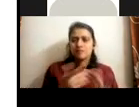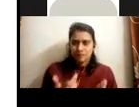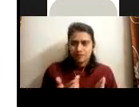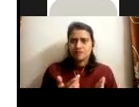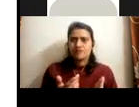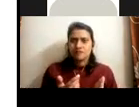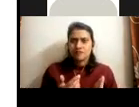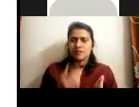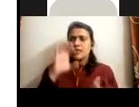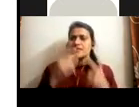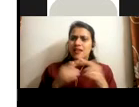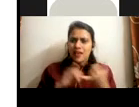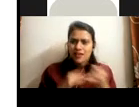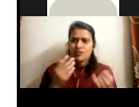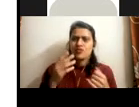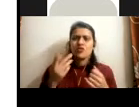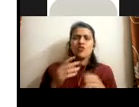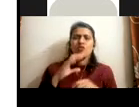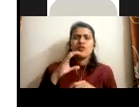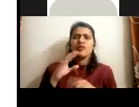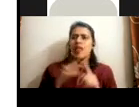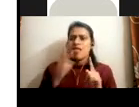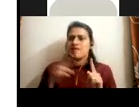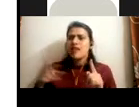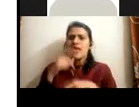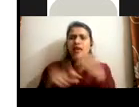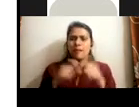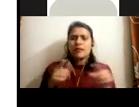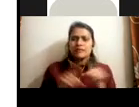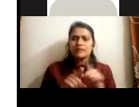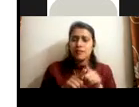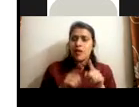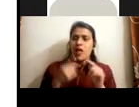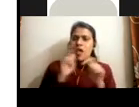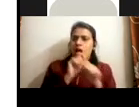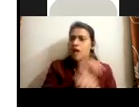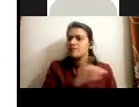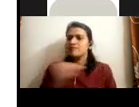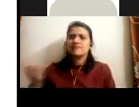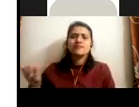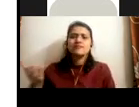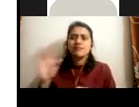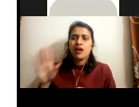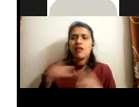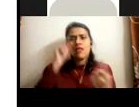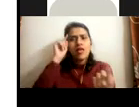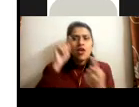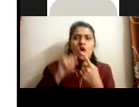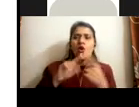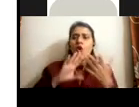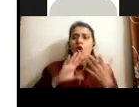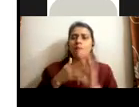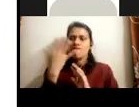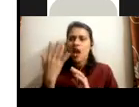TCS, Cognizant, all of them are same, you know, it is the same. So I, we, and we agree, agree with them that these five, six